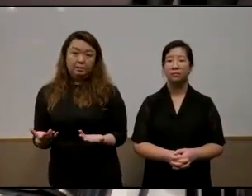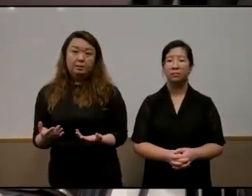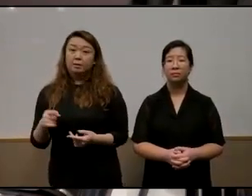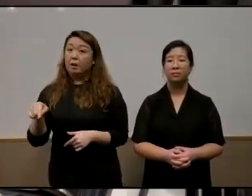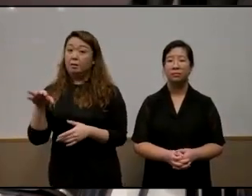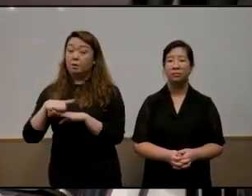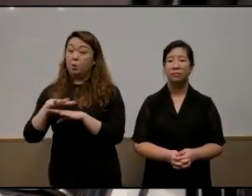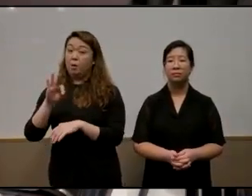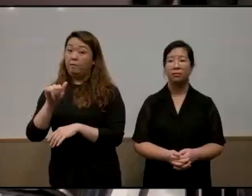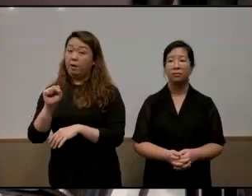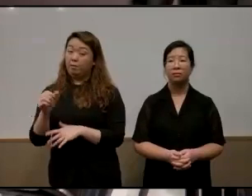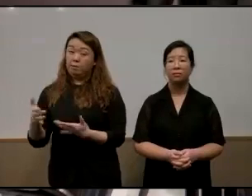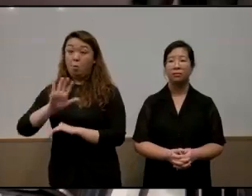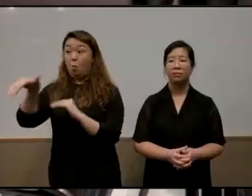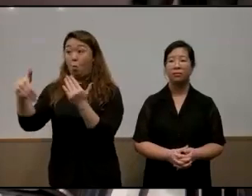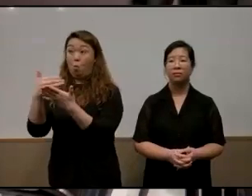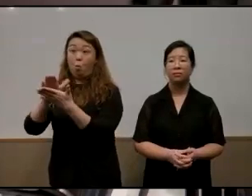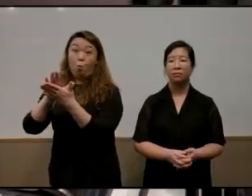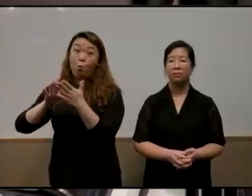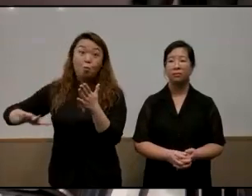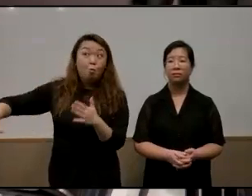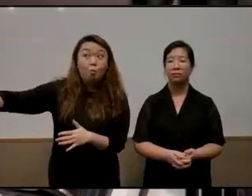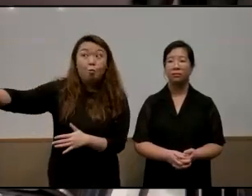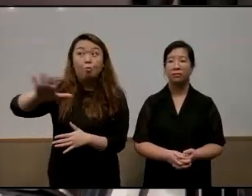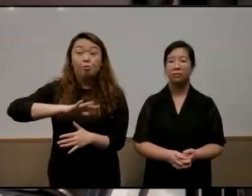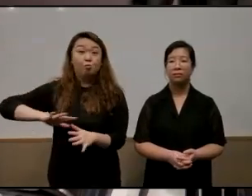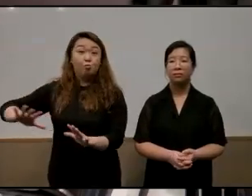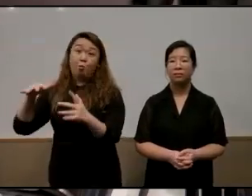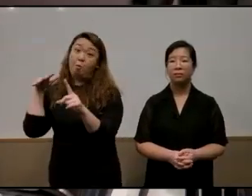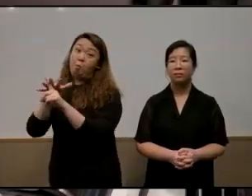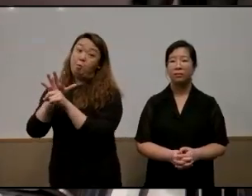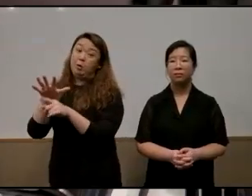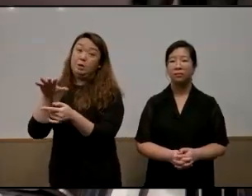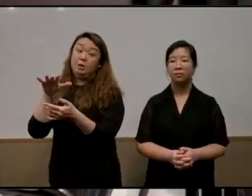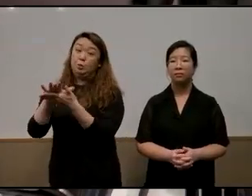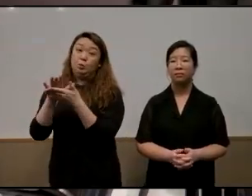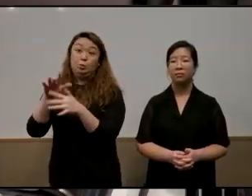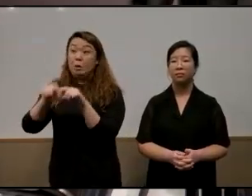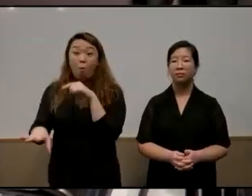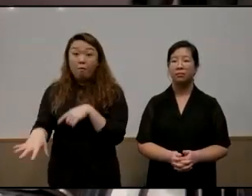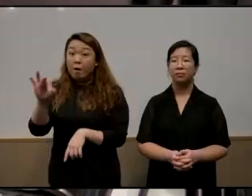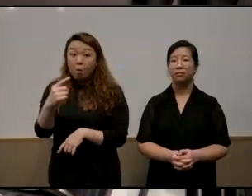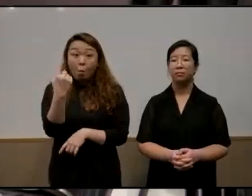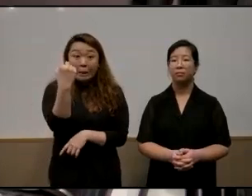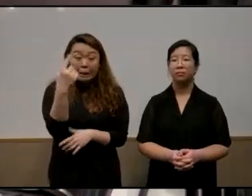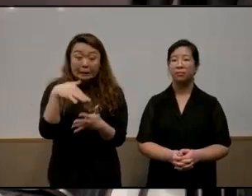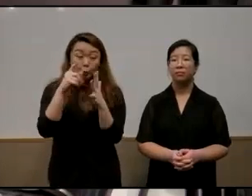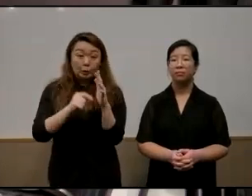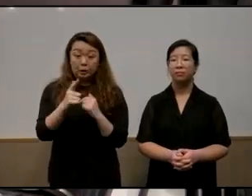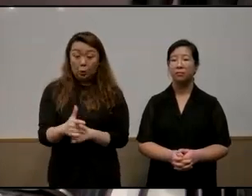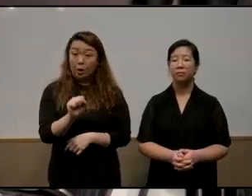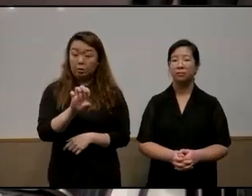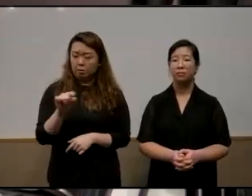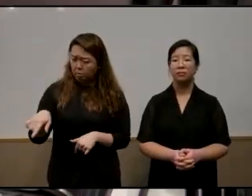on fas a whole school mind you a popular school and they couldn't find a single student and that surprised